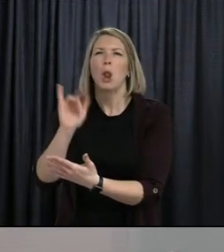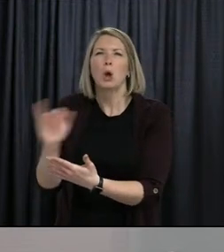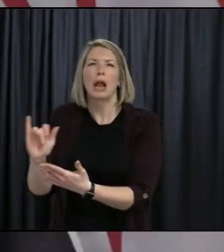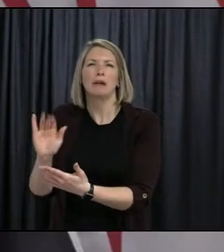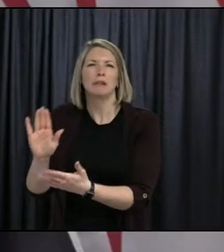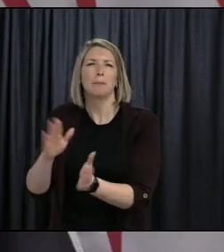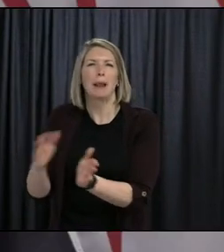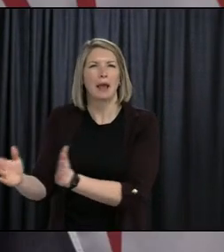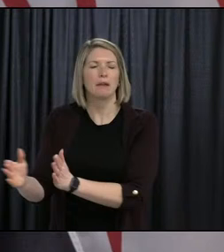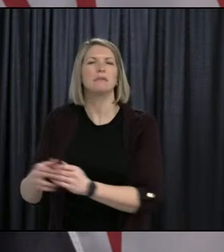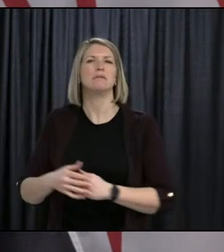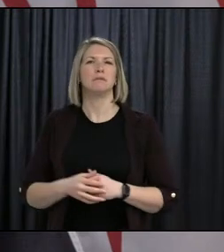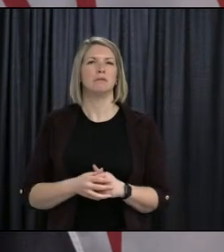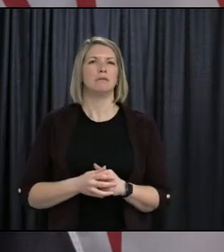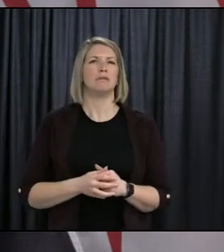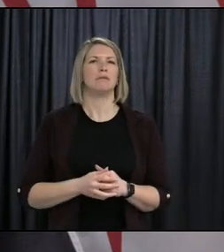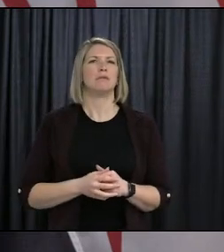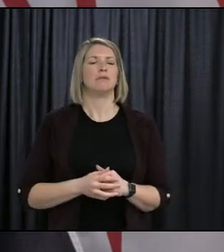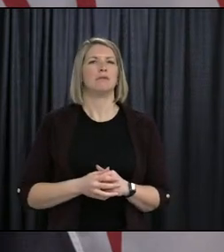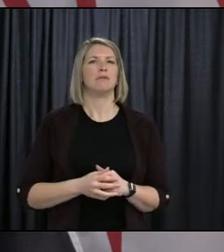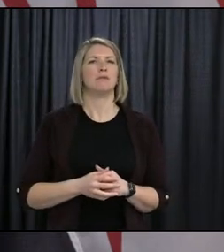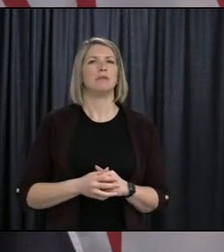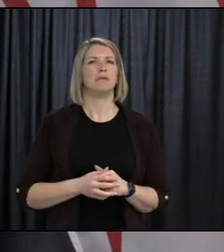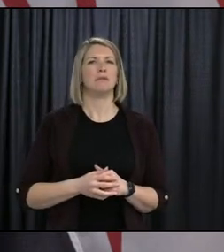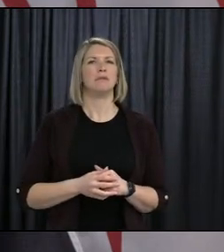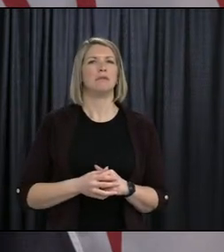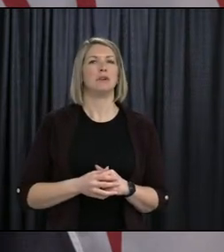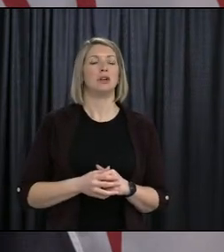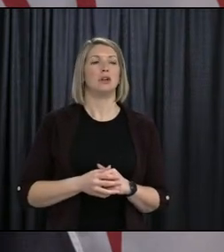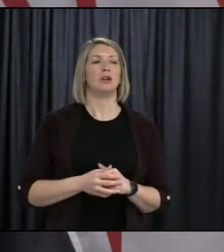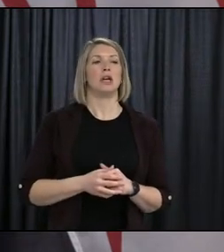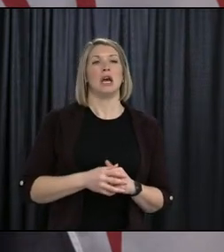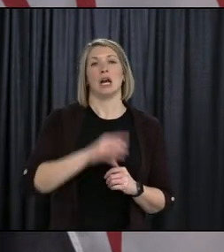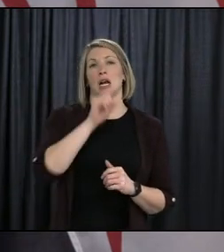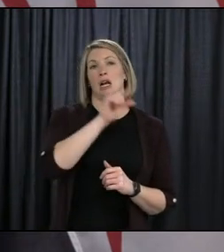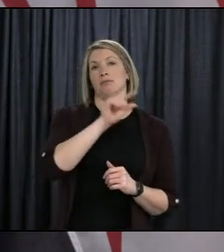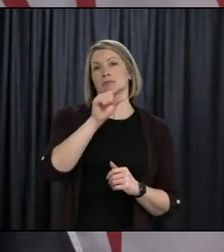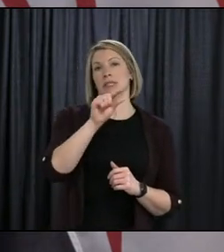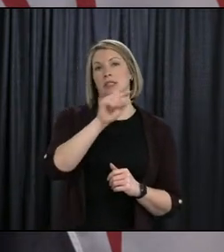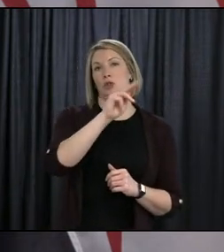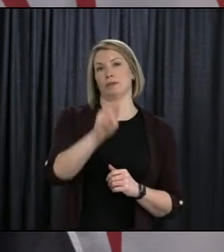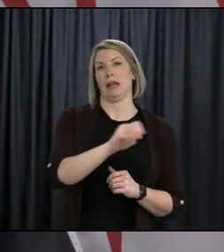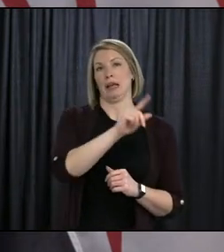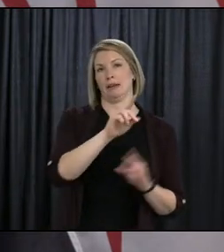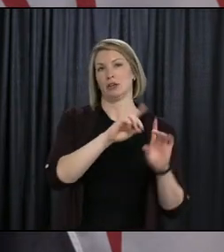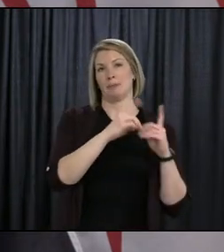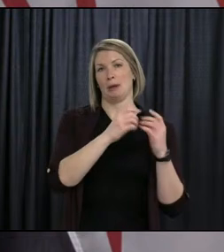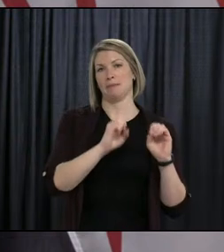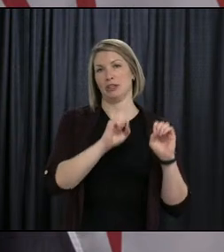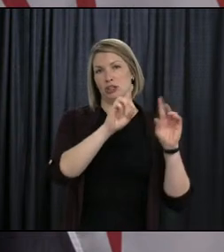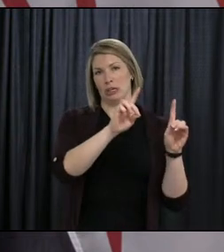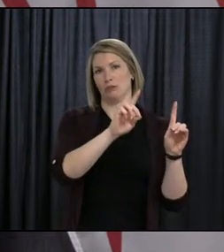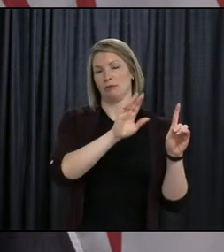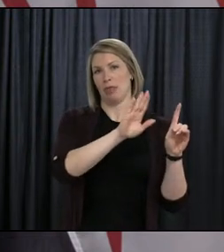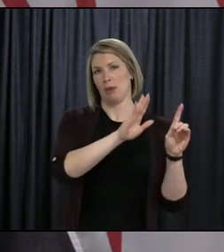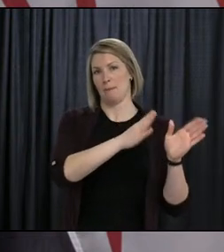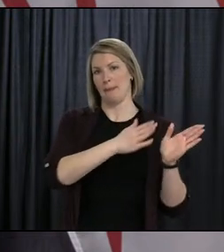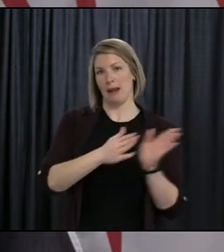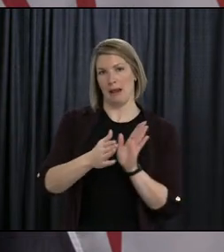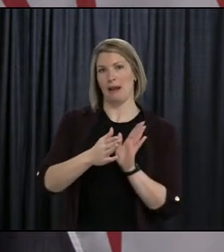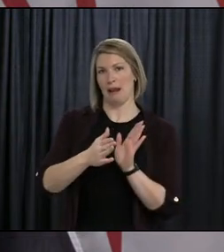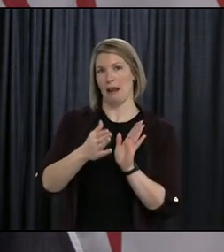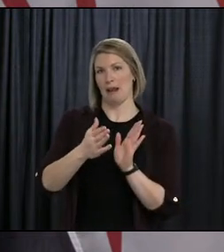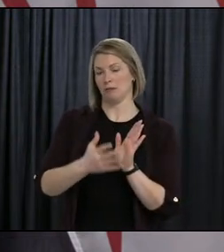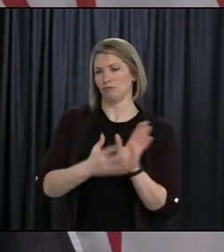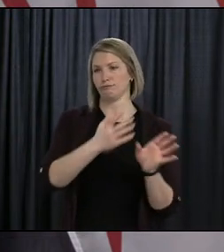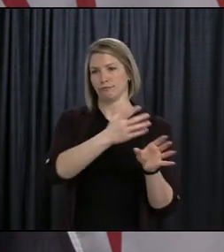So the guidance from the provincial government, good guidance that we received in September